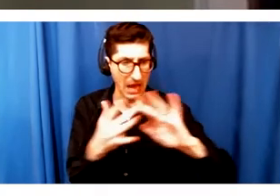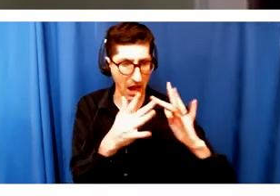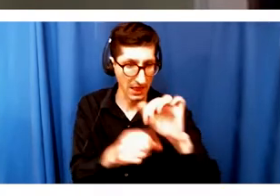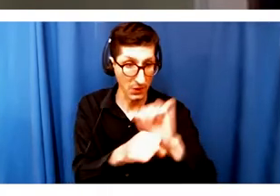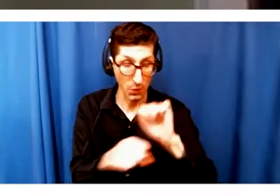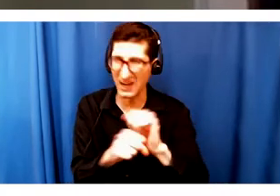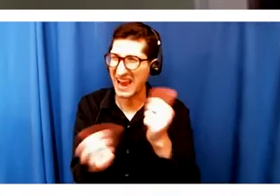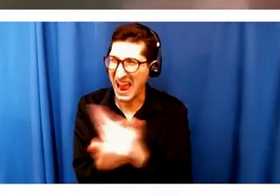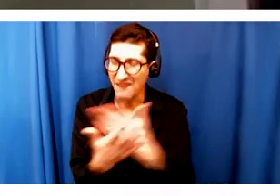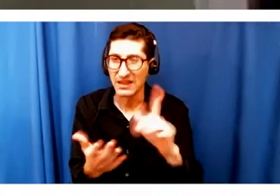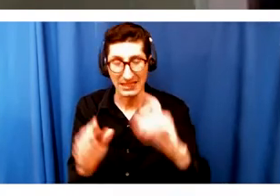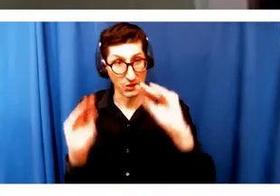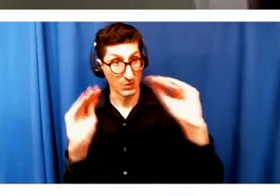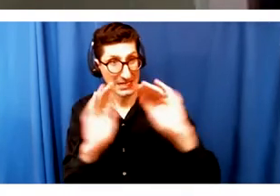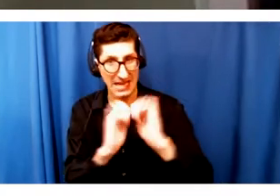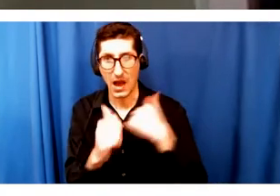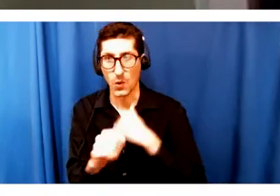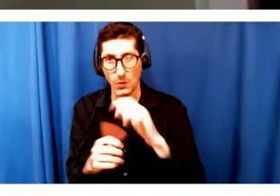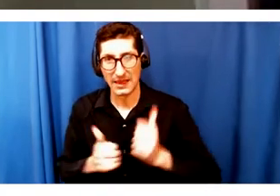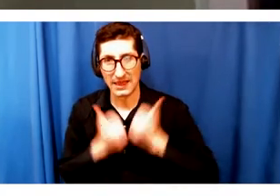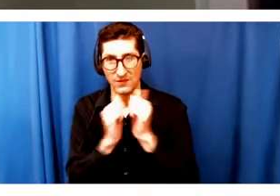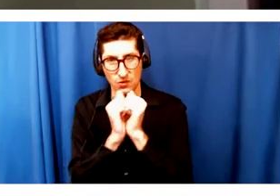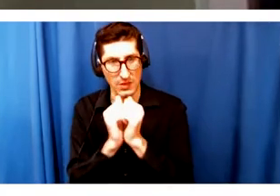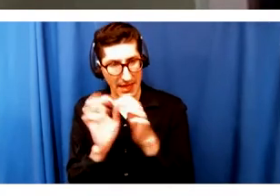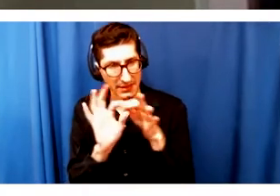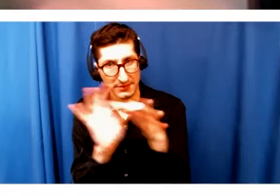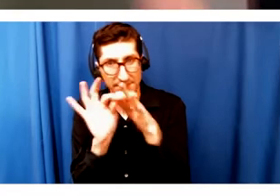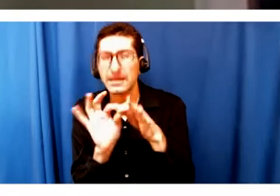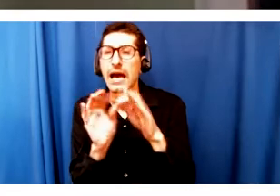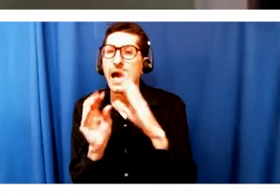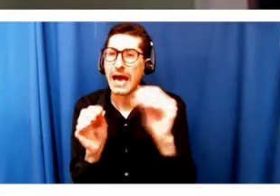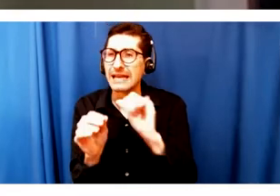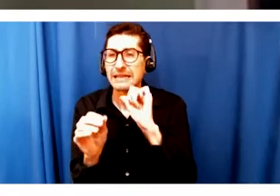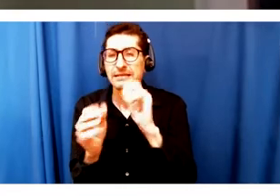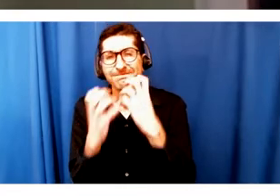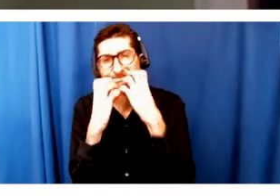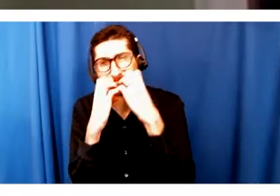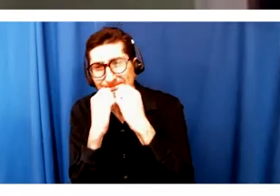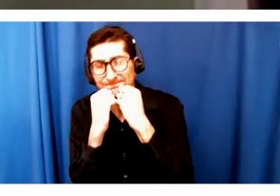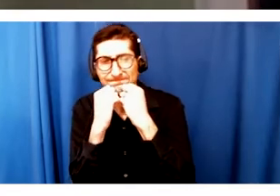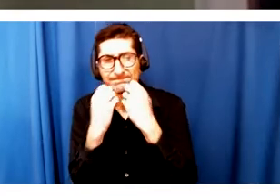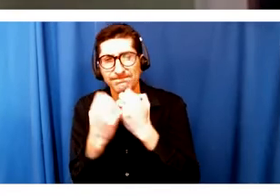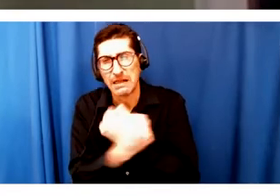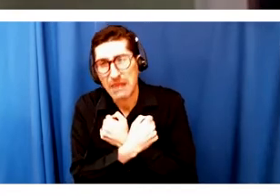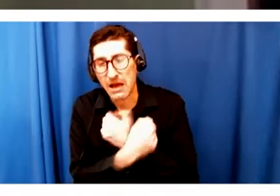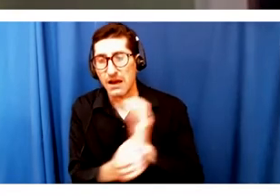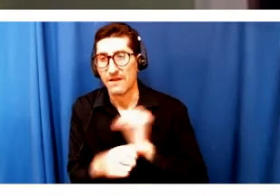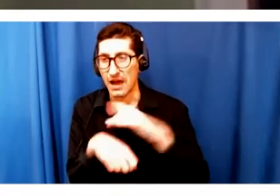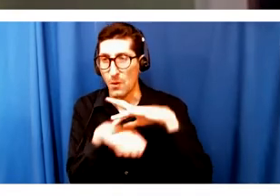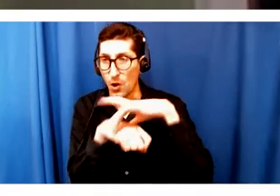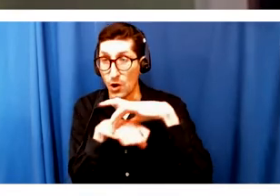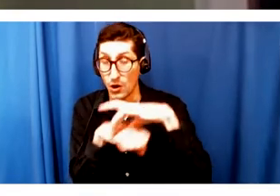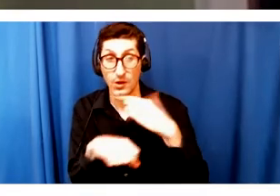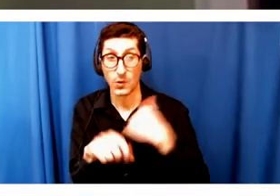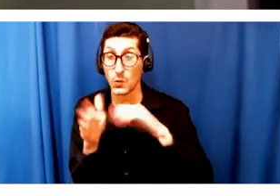the story of living together as one planet, more lightly with the planet. And we're developing both the tools and the voice of an anti